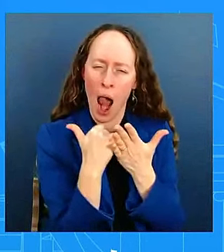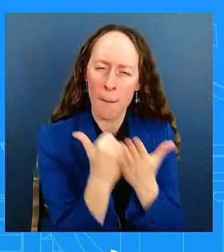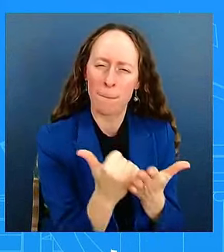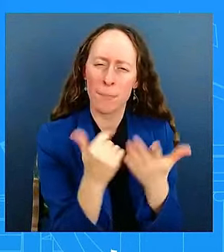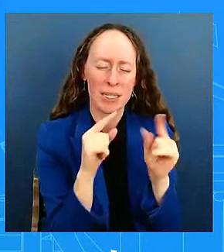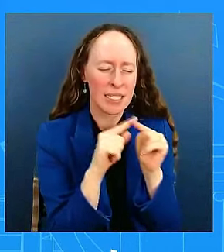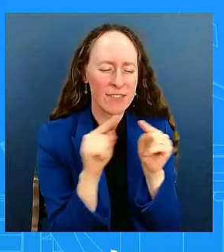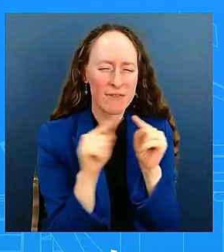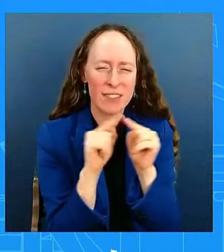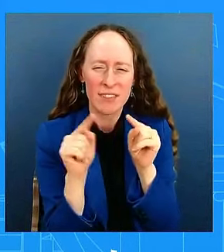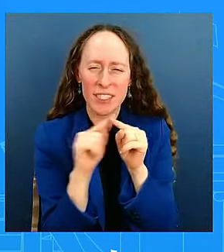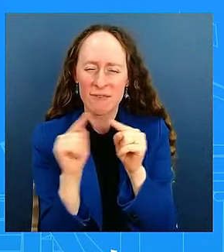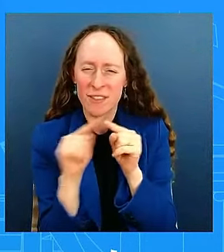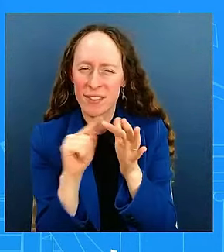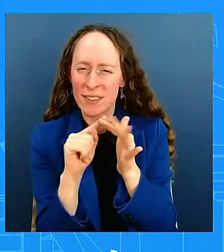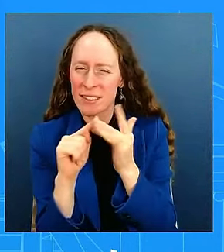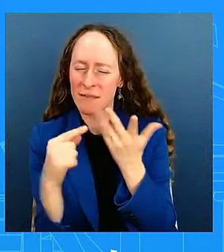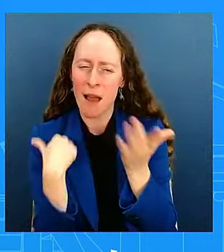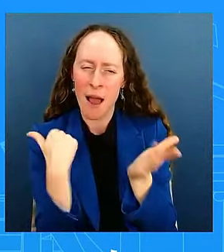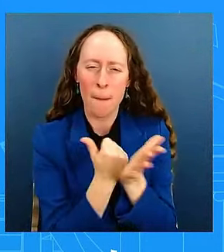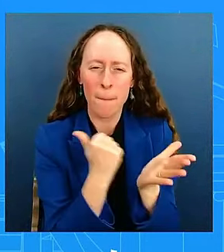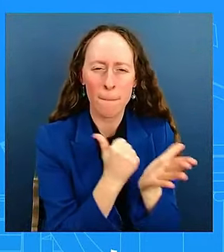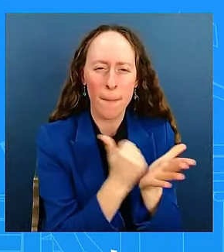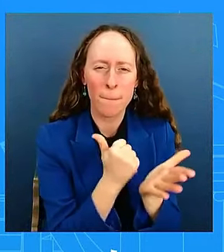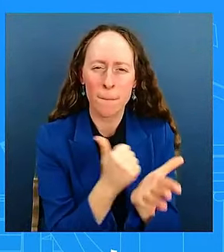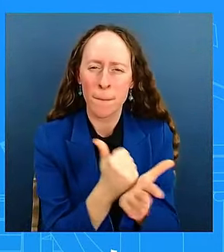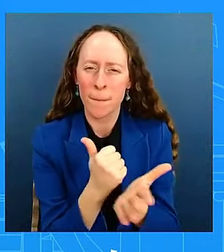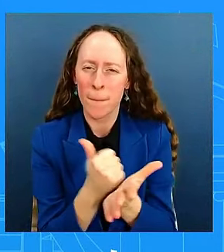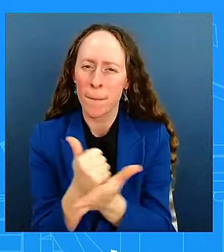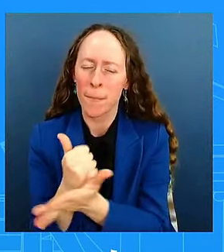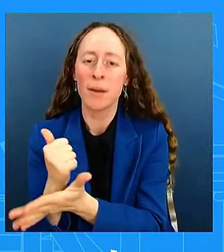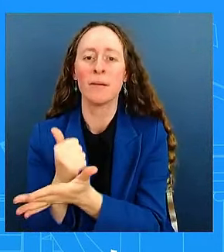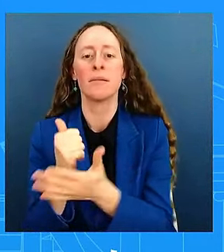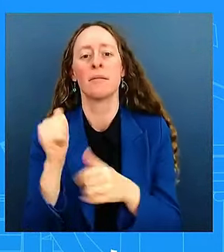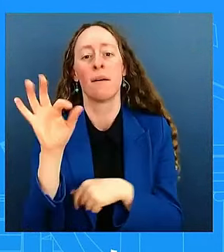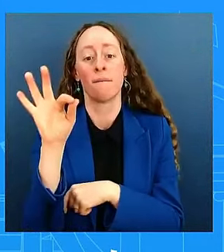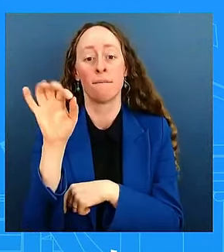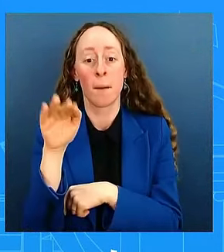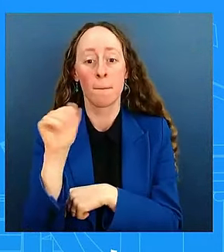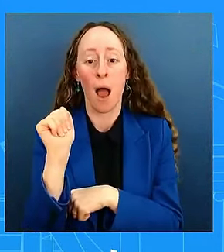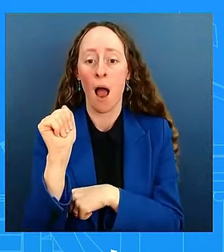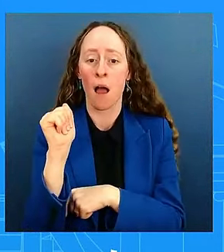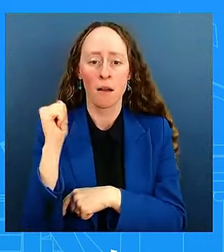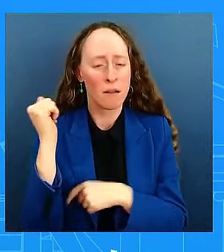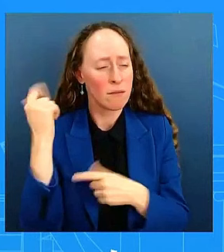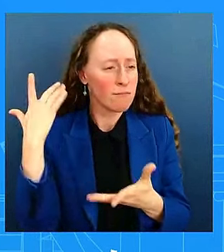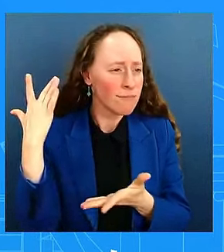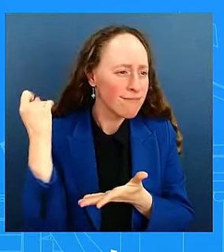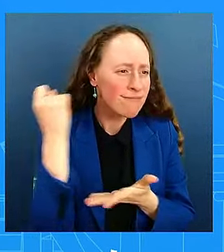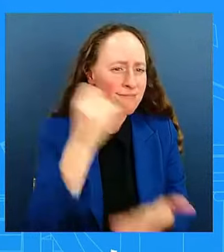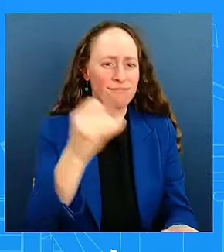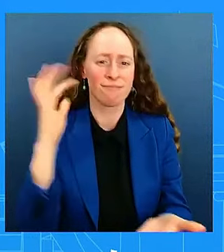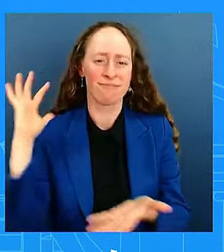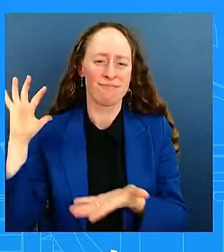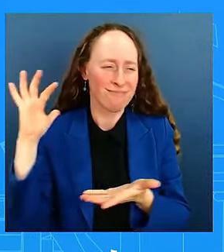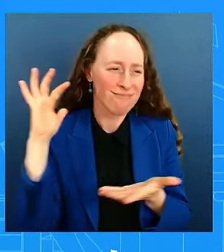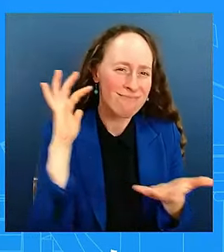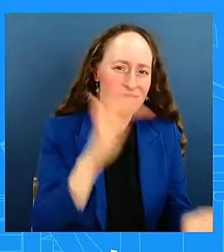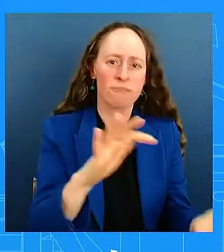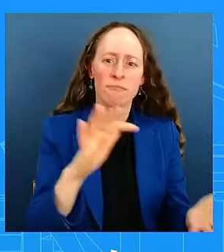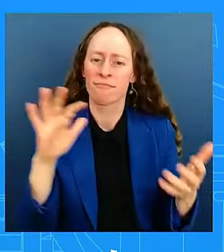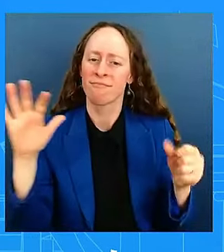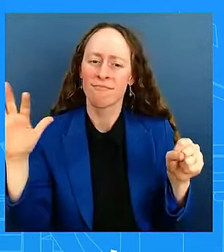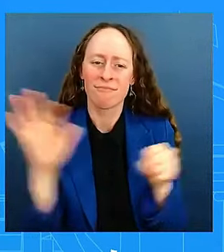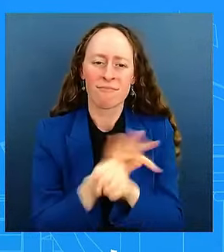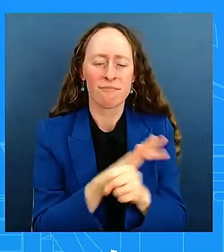president. That's what you've heard from the FEMA, uh, administrator and so many others in the president's administration. Uh, and certainly that means, uh, ensuring